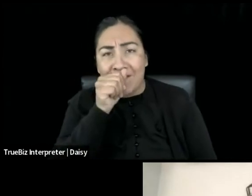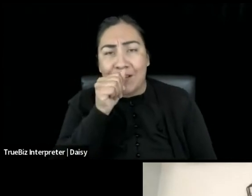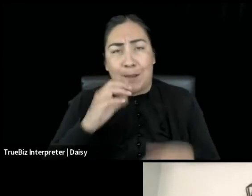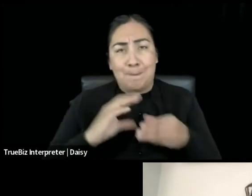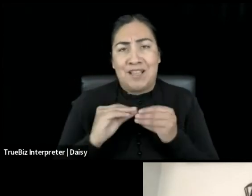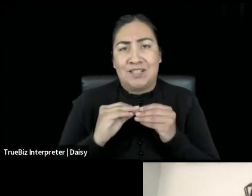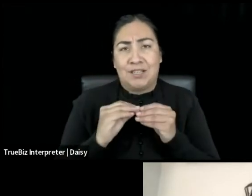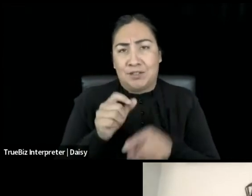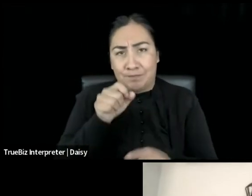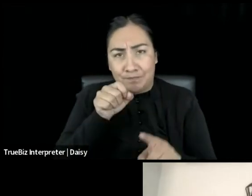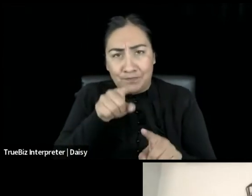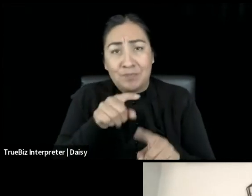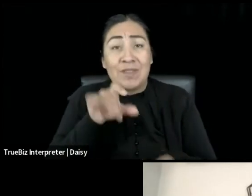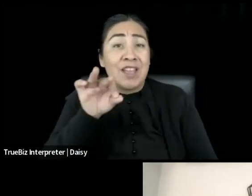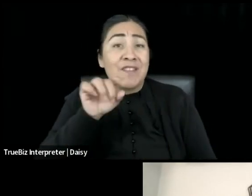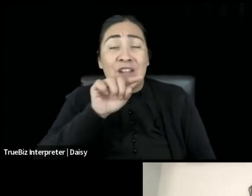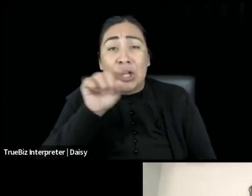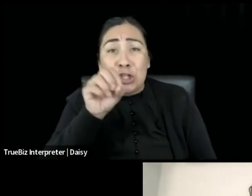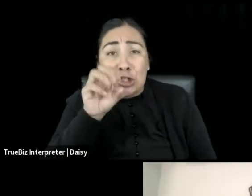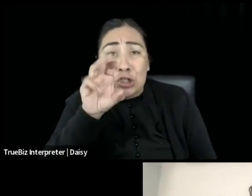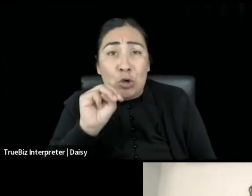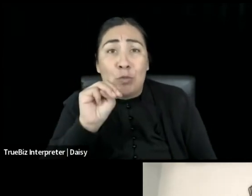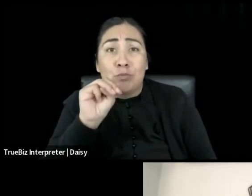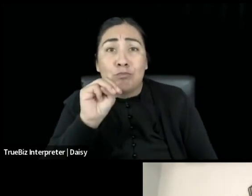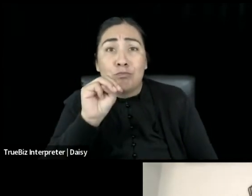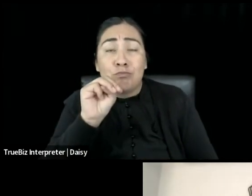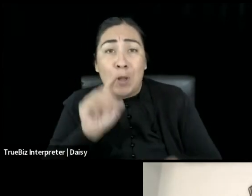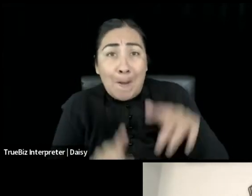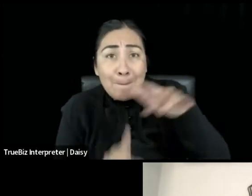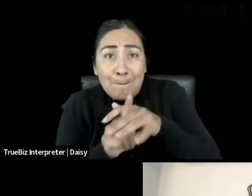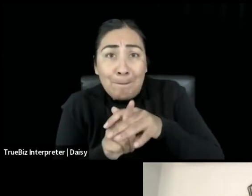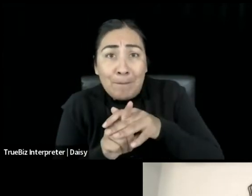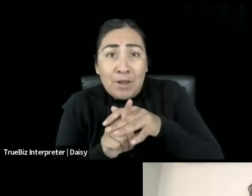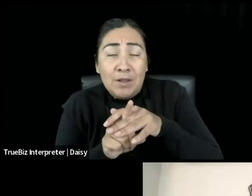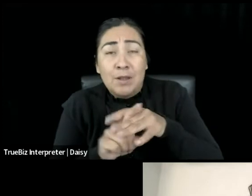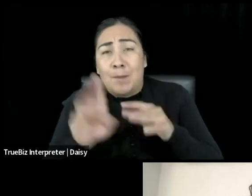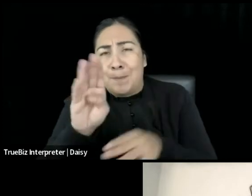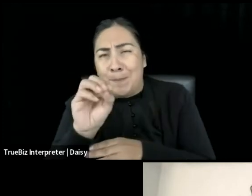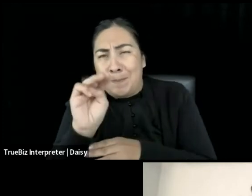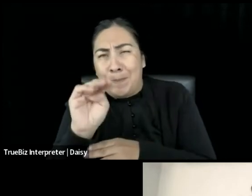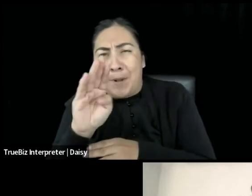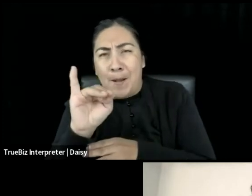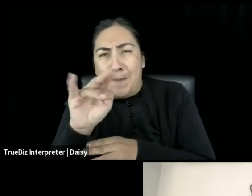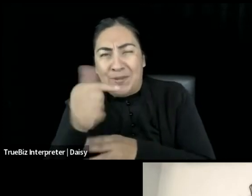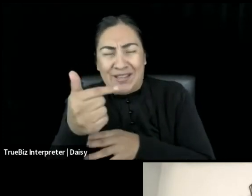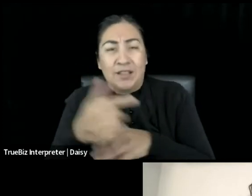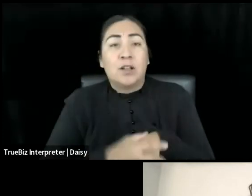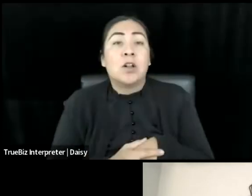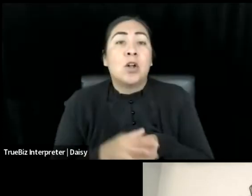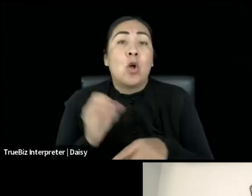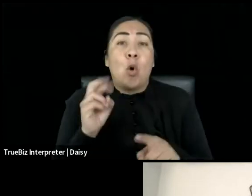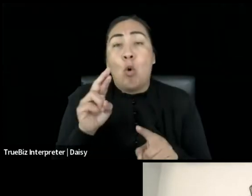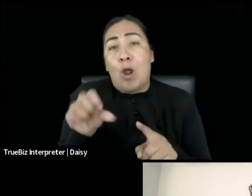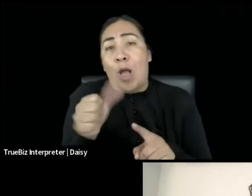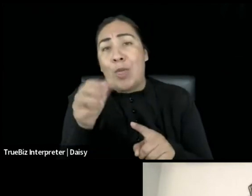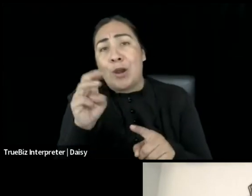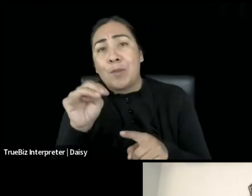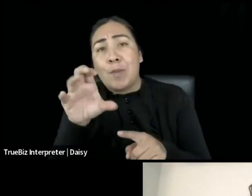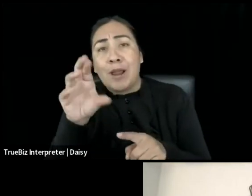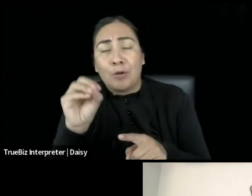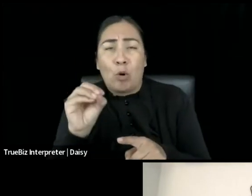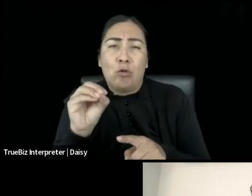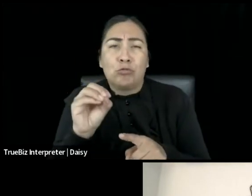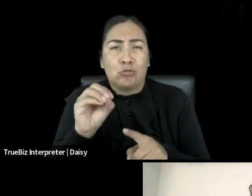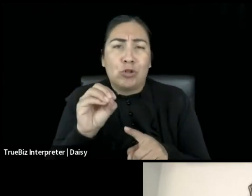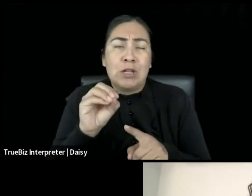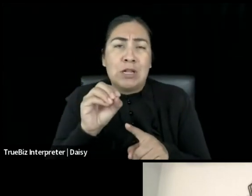Zoom bombing and obvious or whether they are aggressions that might be micro to the outside, but are not micro to your experience,